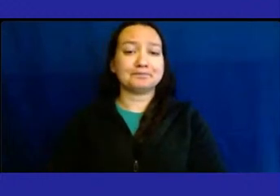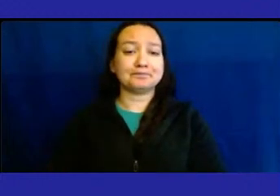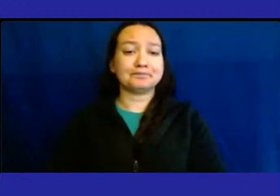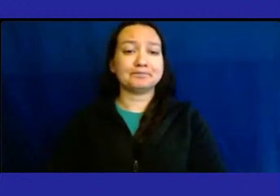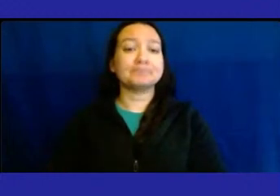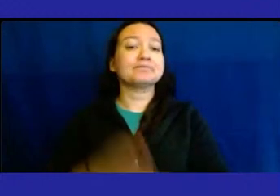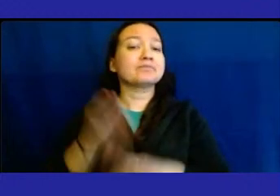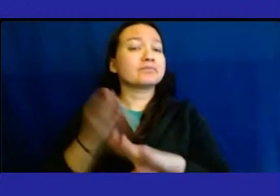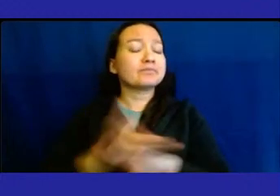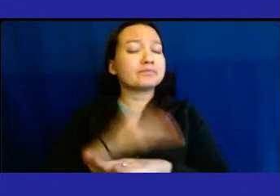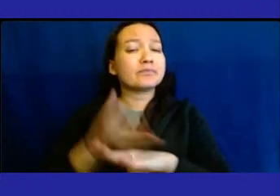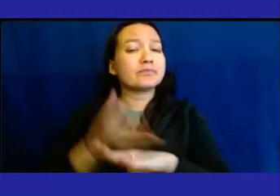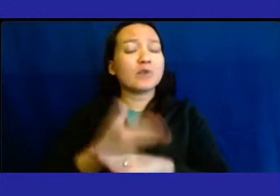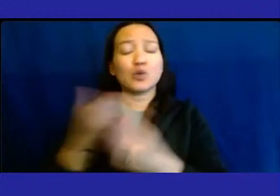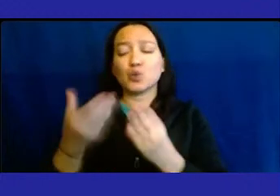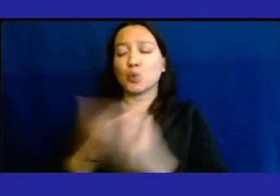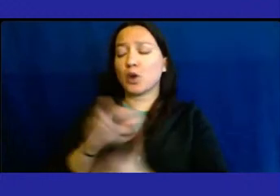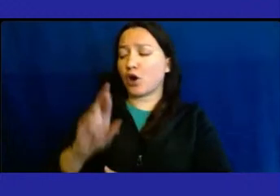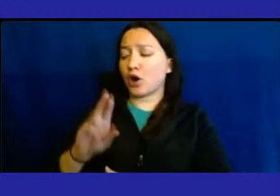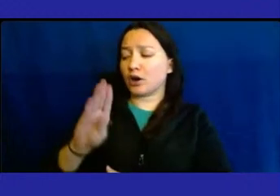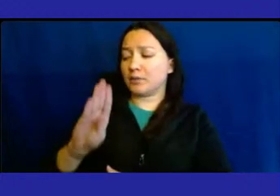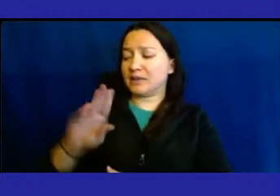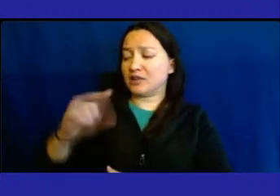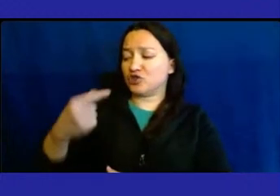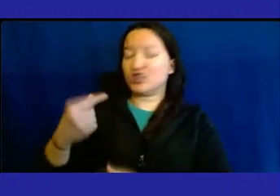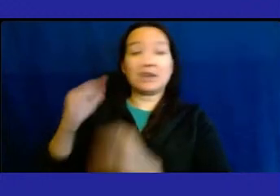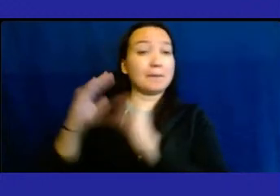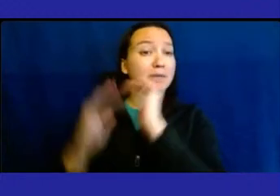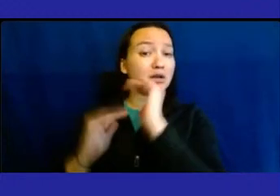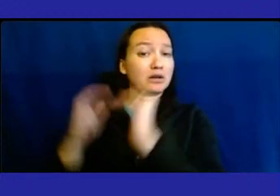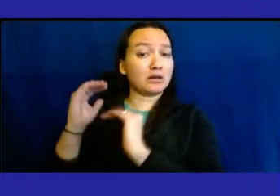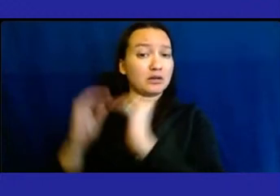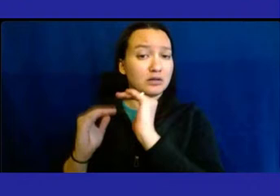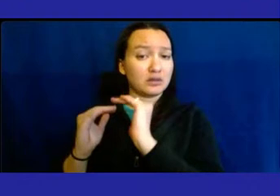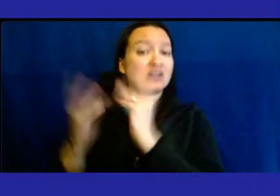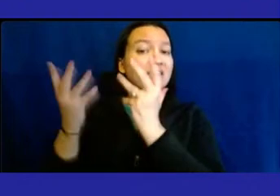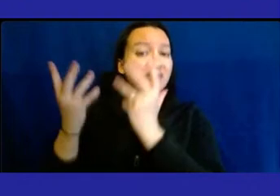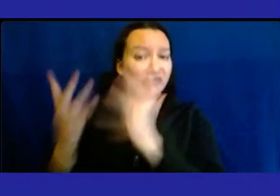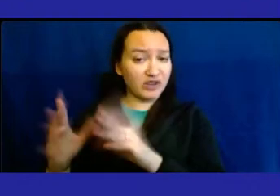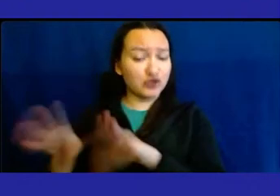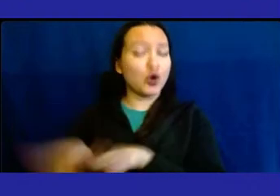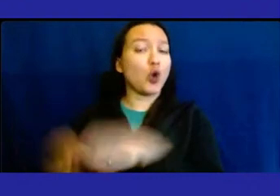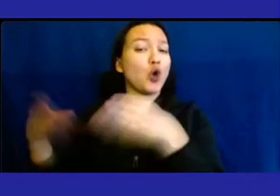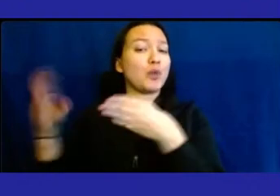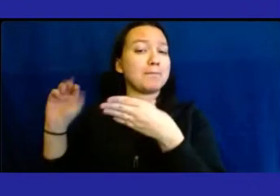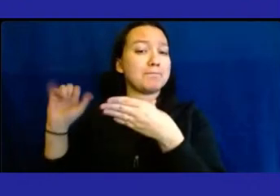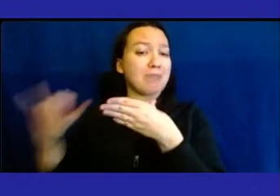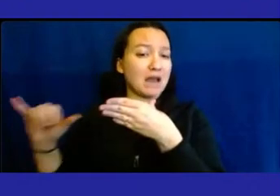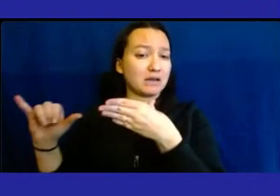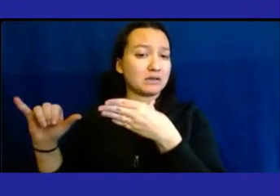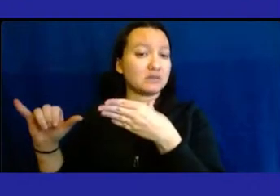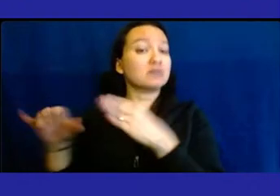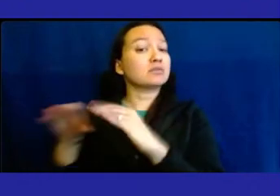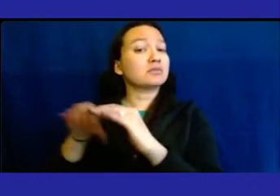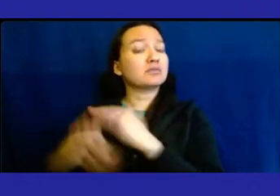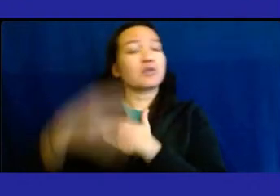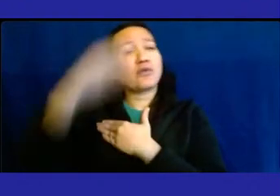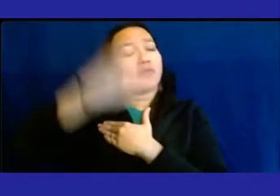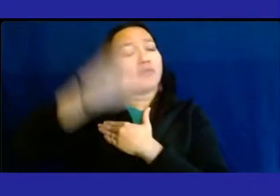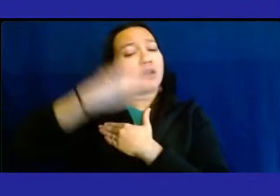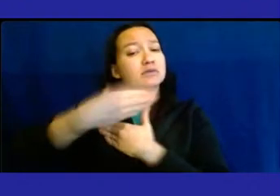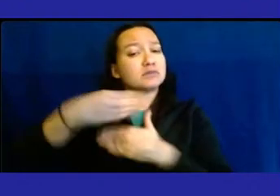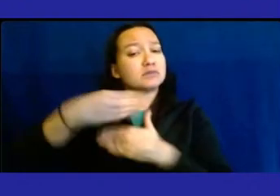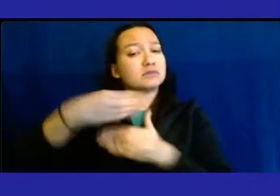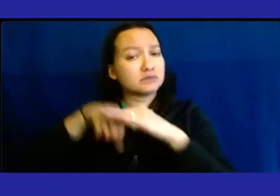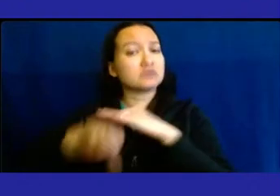of the new RBG building was completed and opened in May. Access to the new front